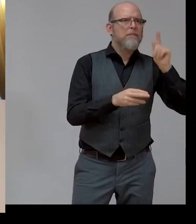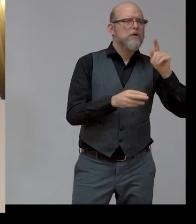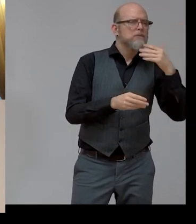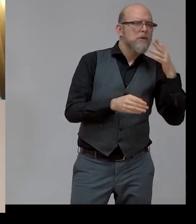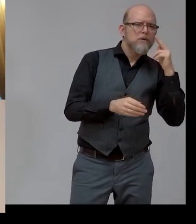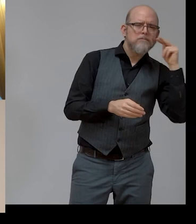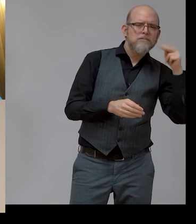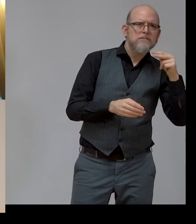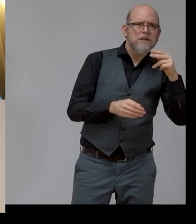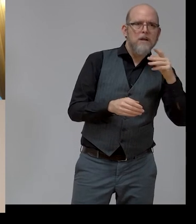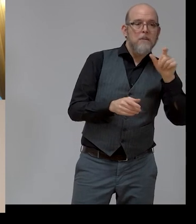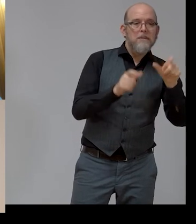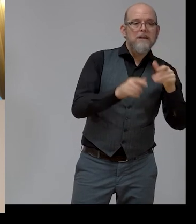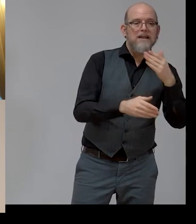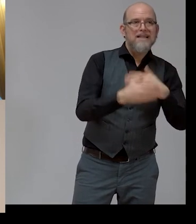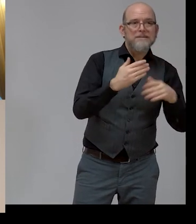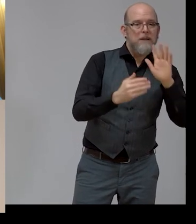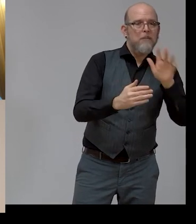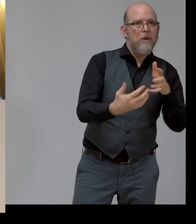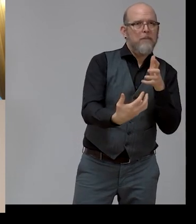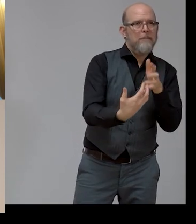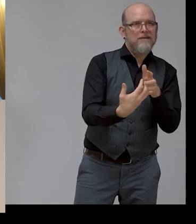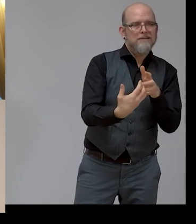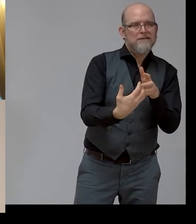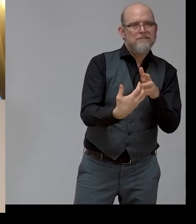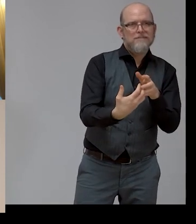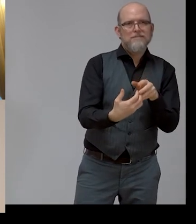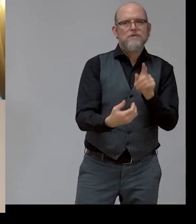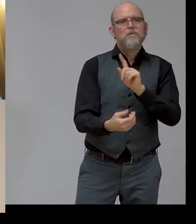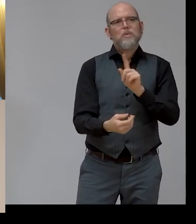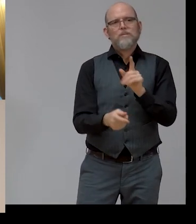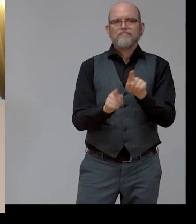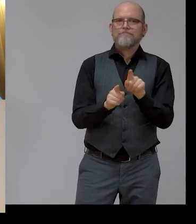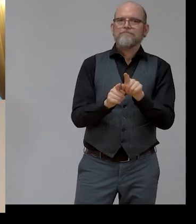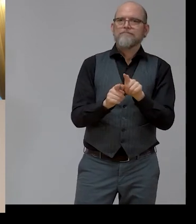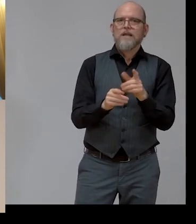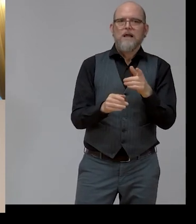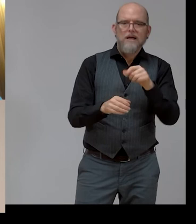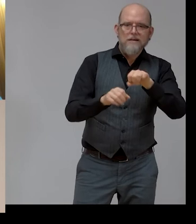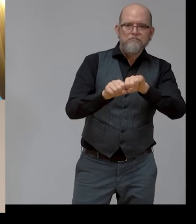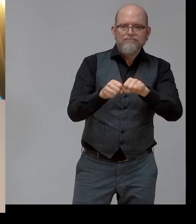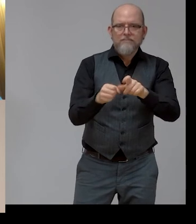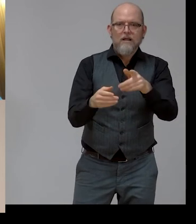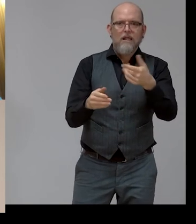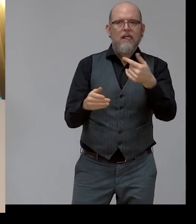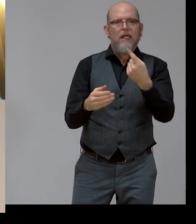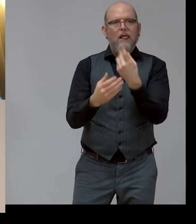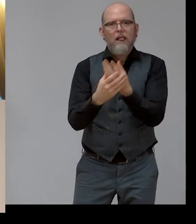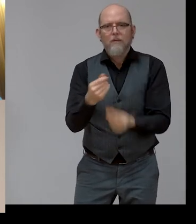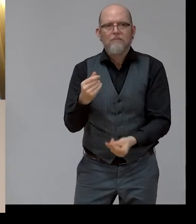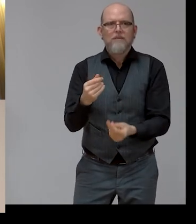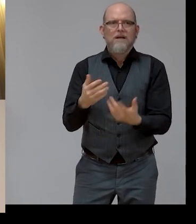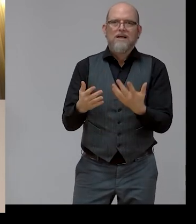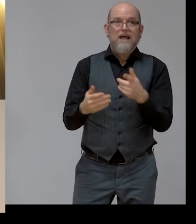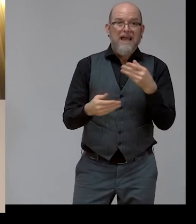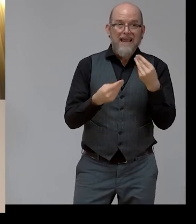do no harm, try to mitigate the worst impacts, maximize the new potentials, and that really depends on where you